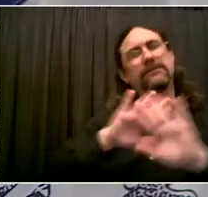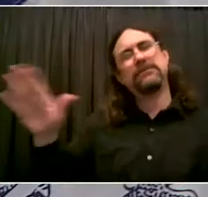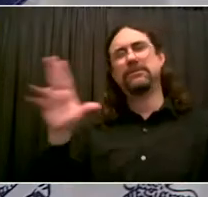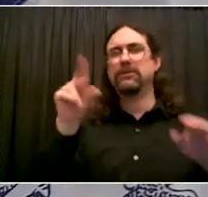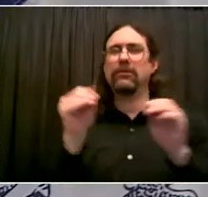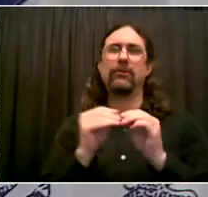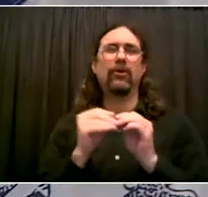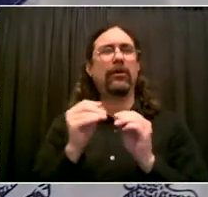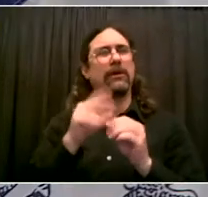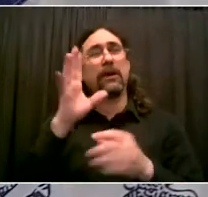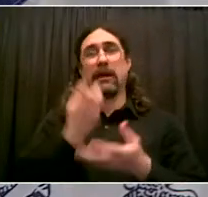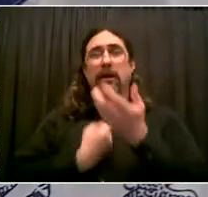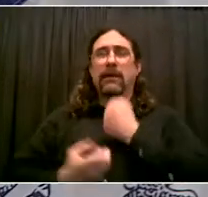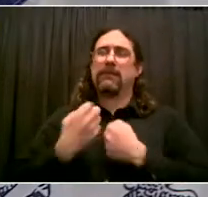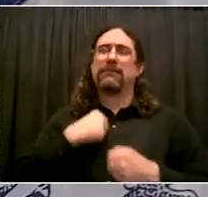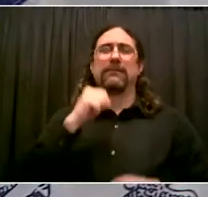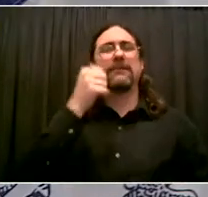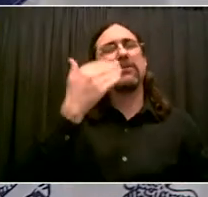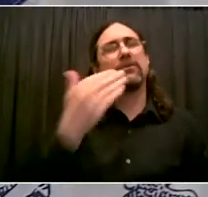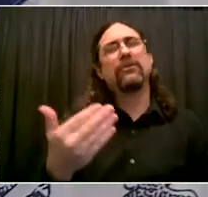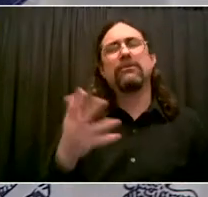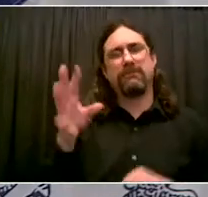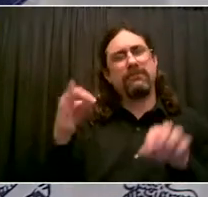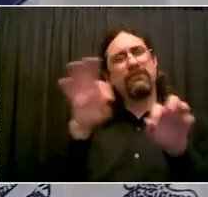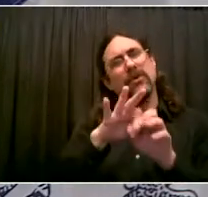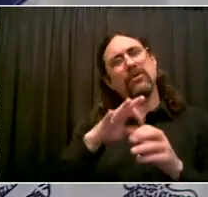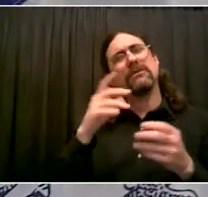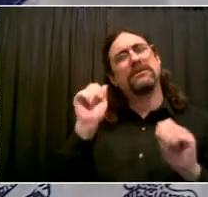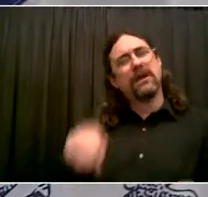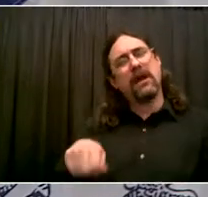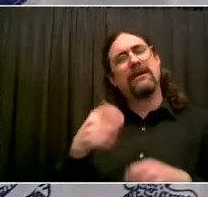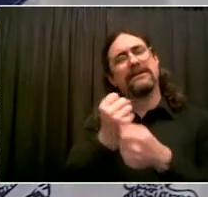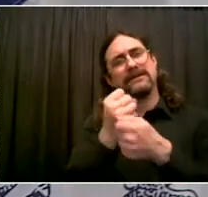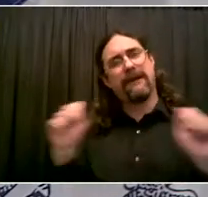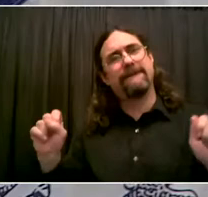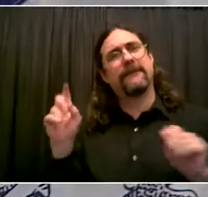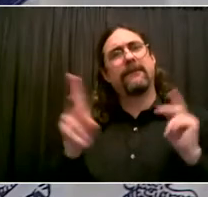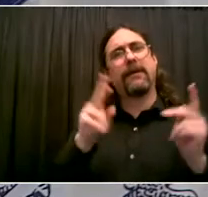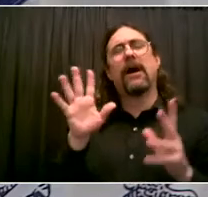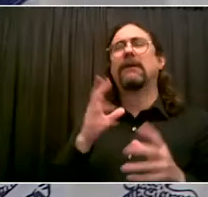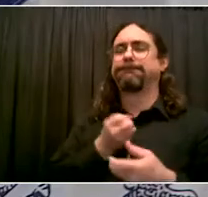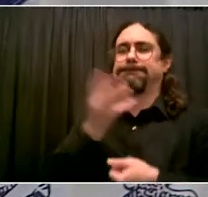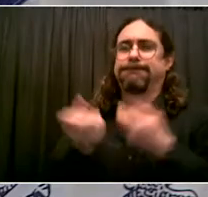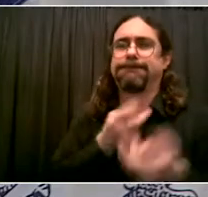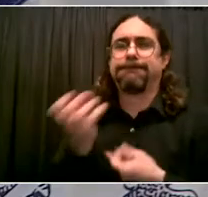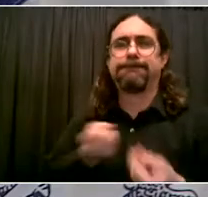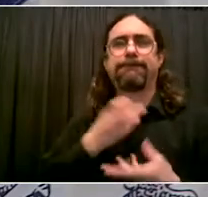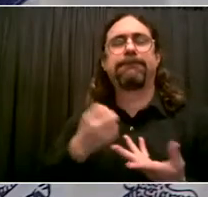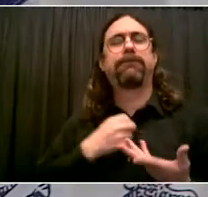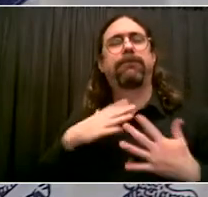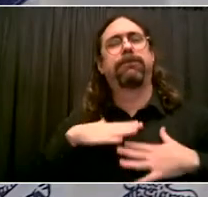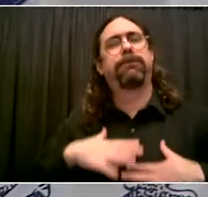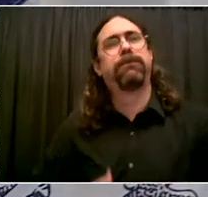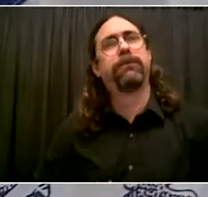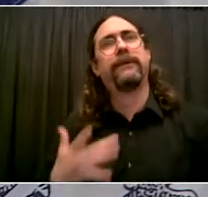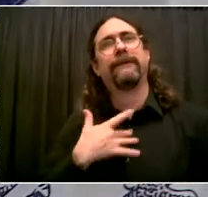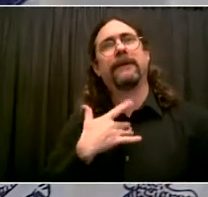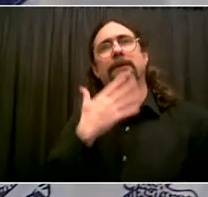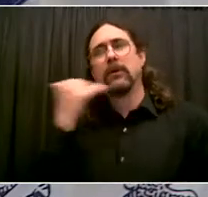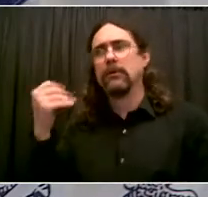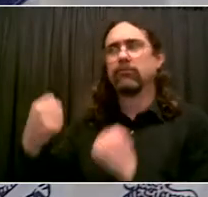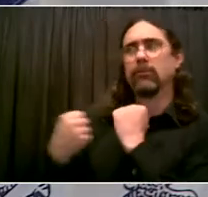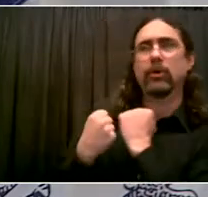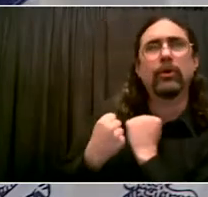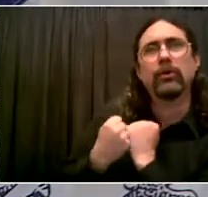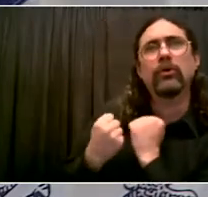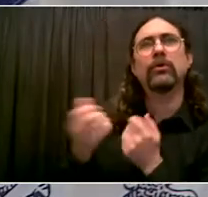back culture and all. And when people talk to me about mental health, which they often do, they say our community has